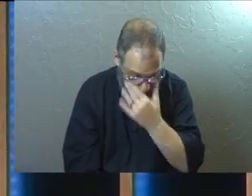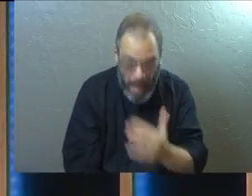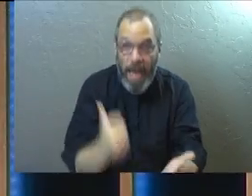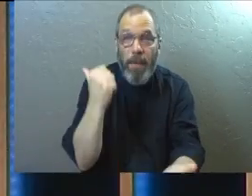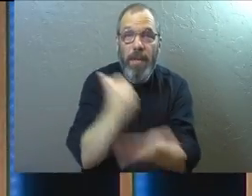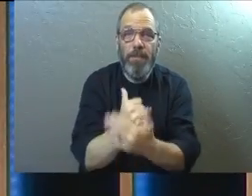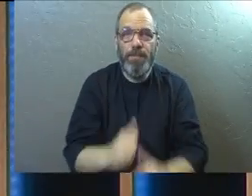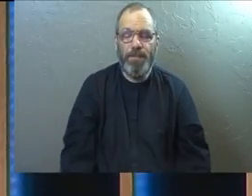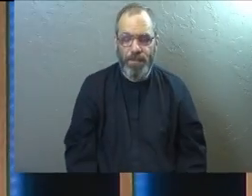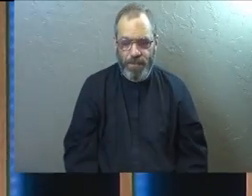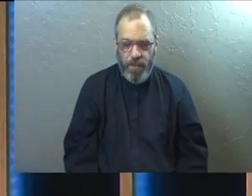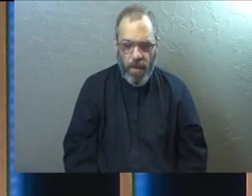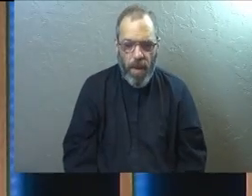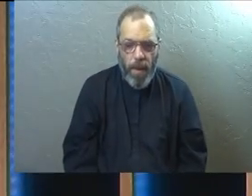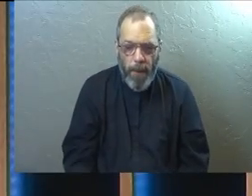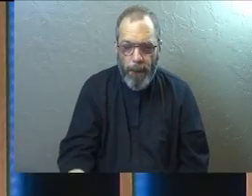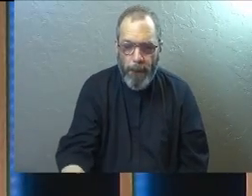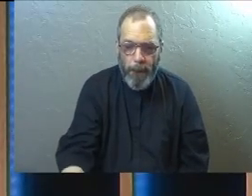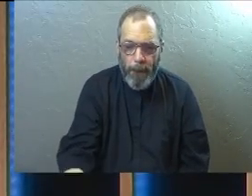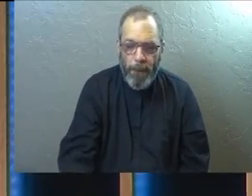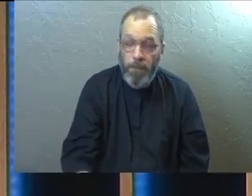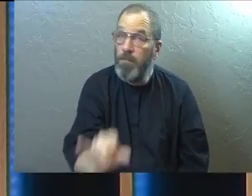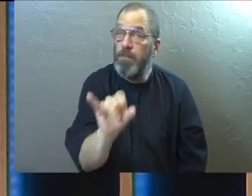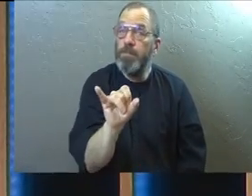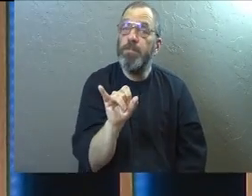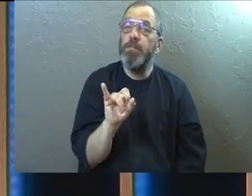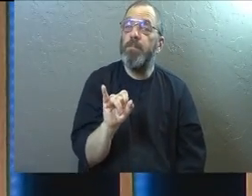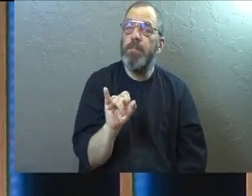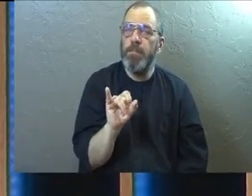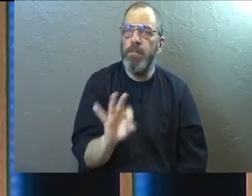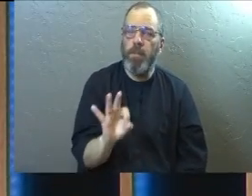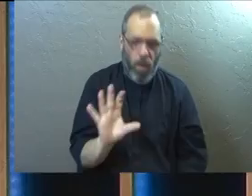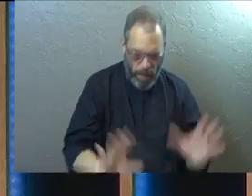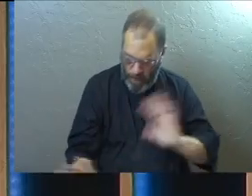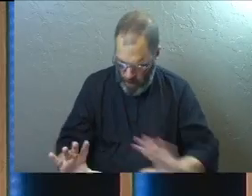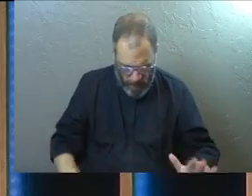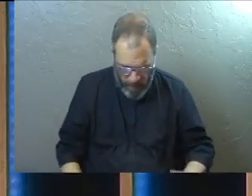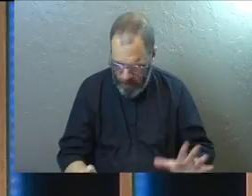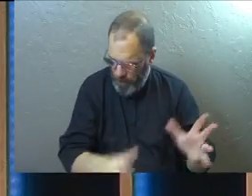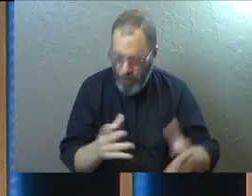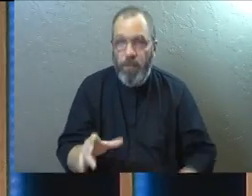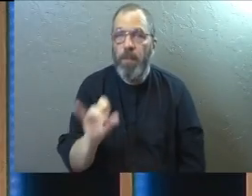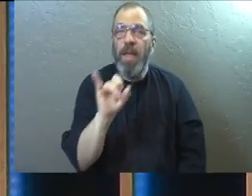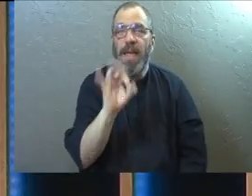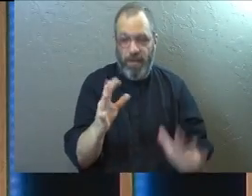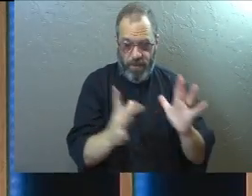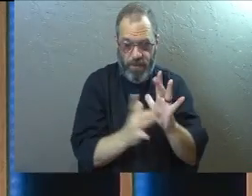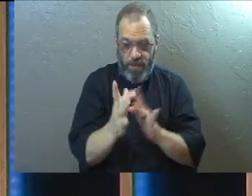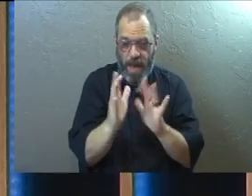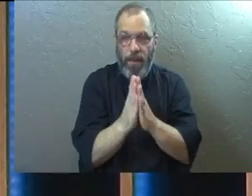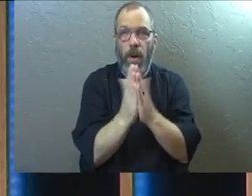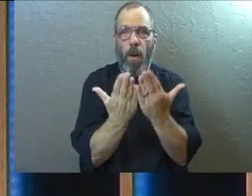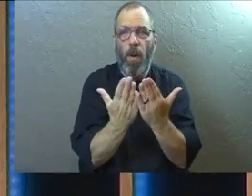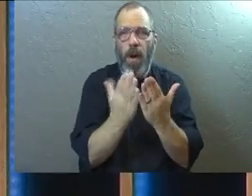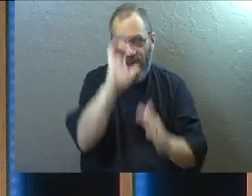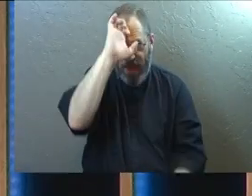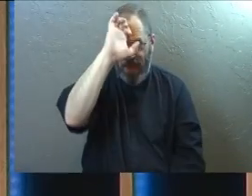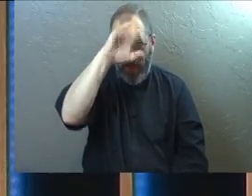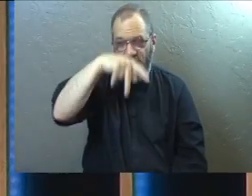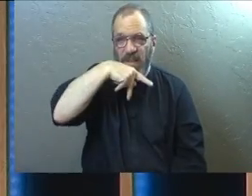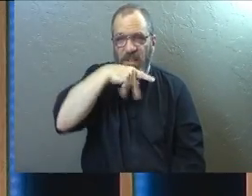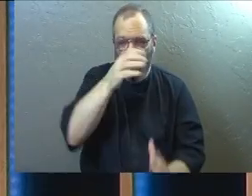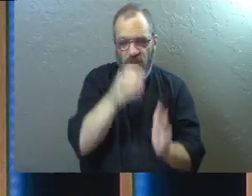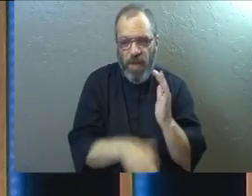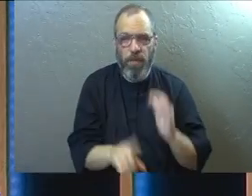Amen. Amen. Amen. Amen. If you have your Bibles, go to Ephesians 1.